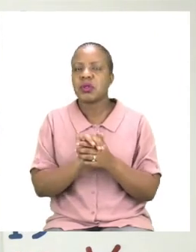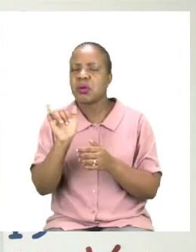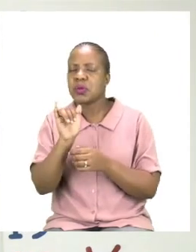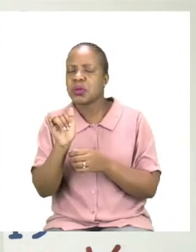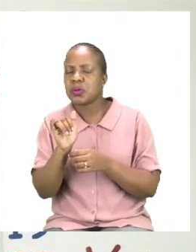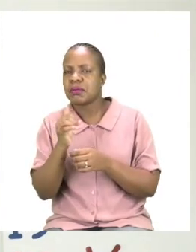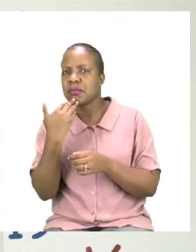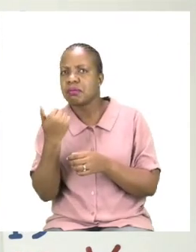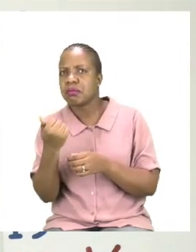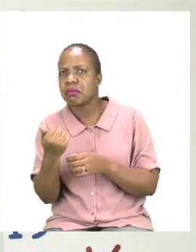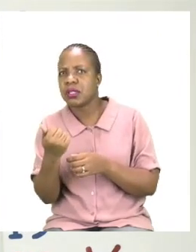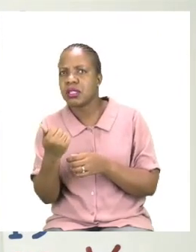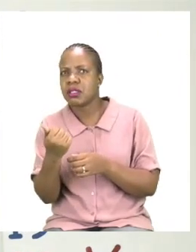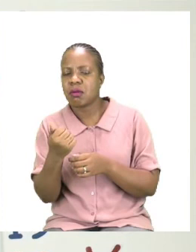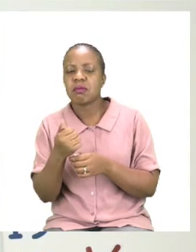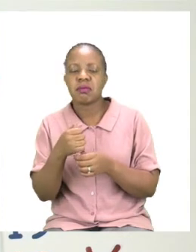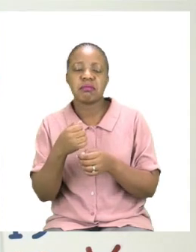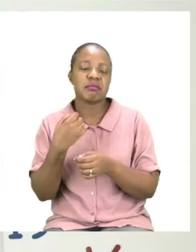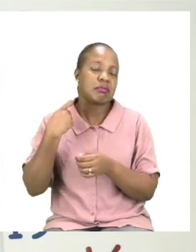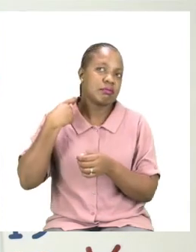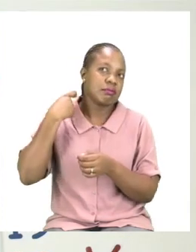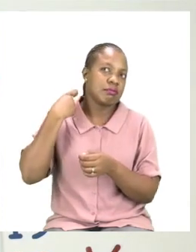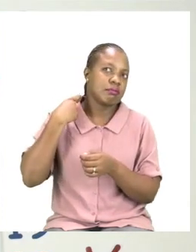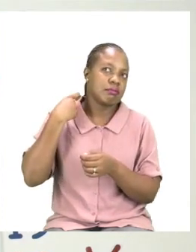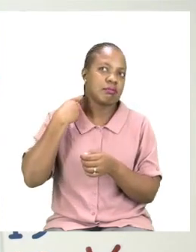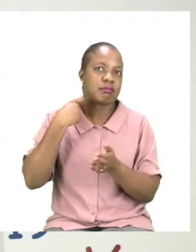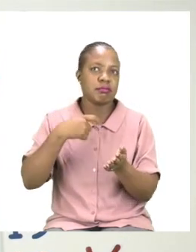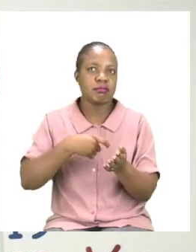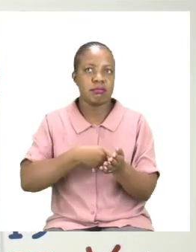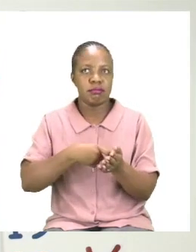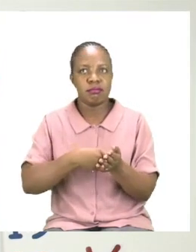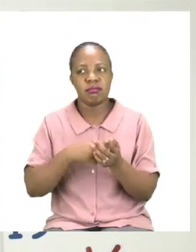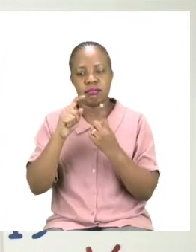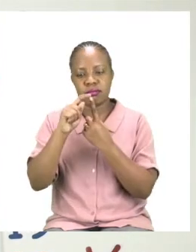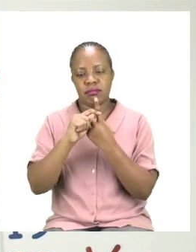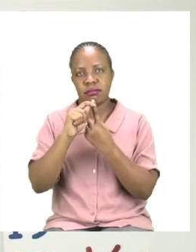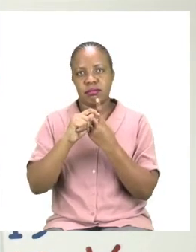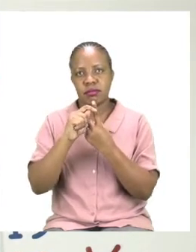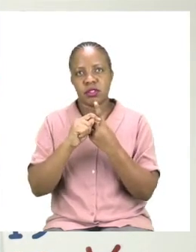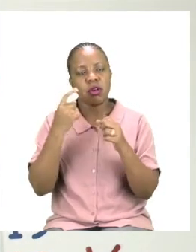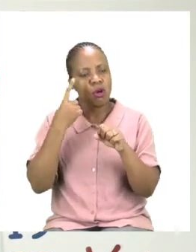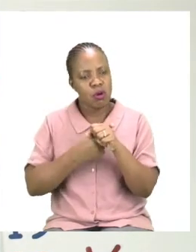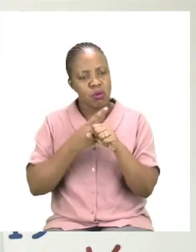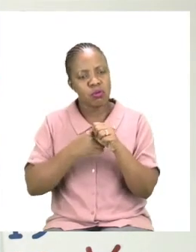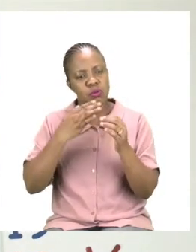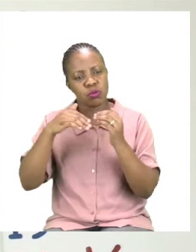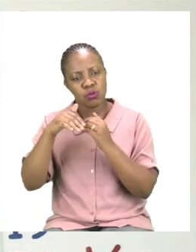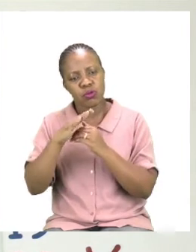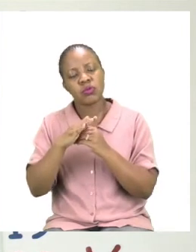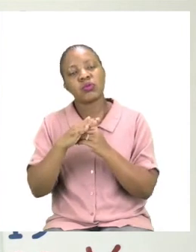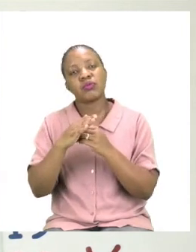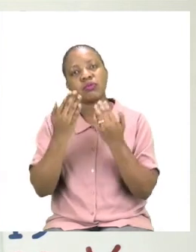be on your neck or on your wrist. So when you get to school, they check your temperature